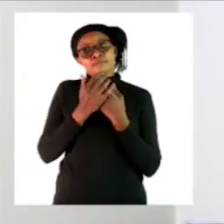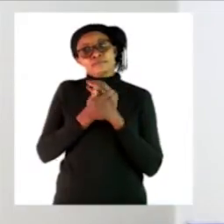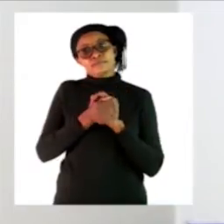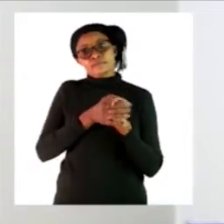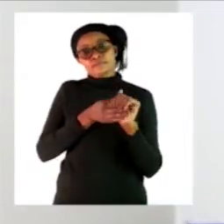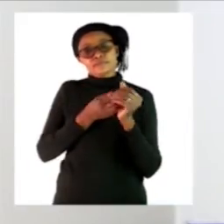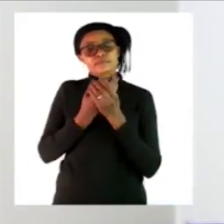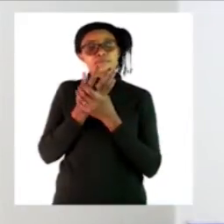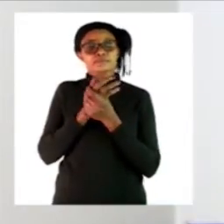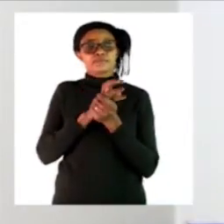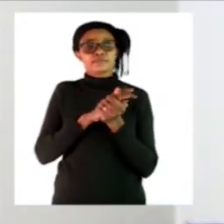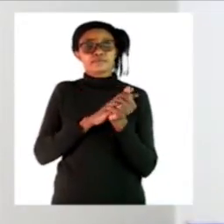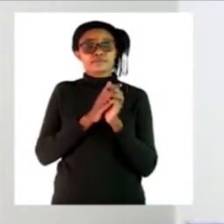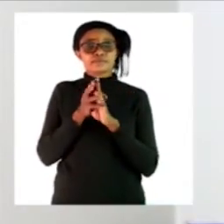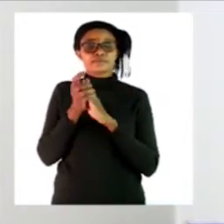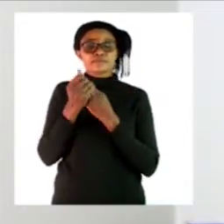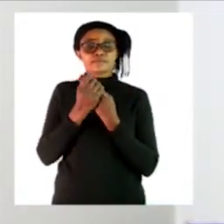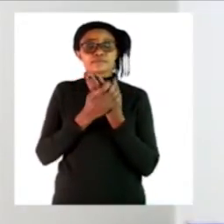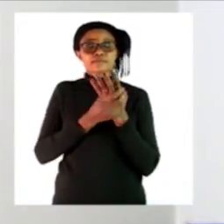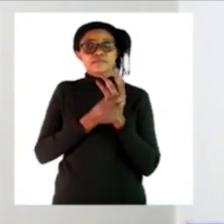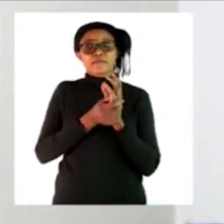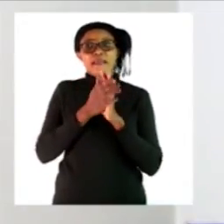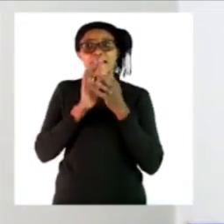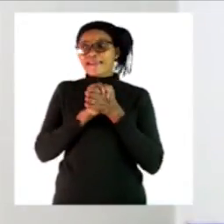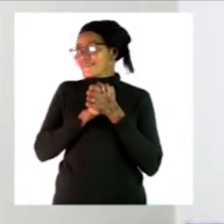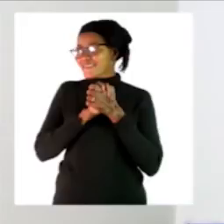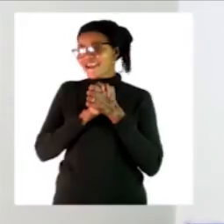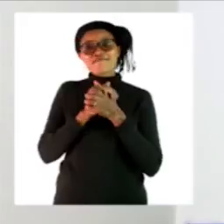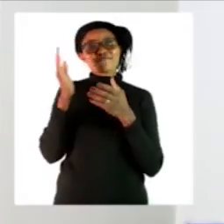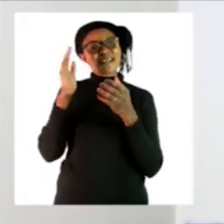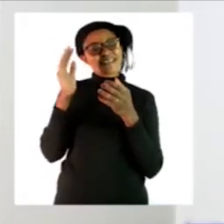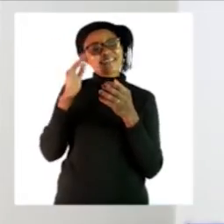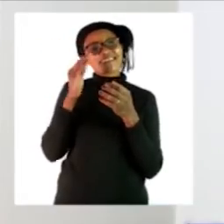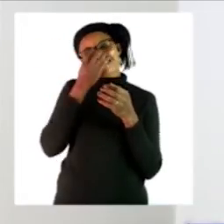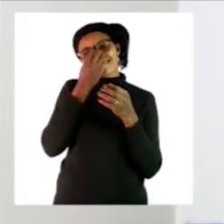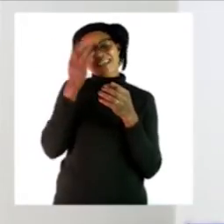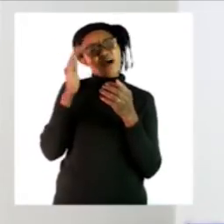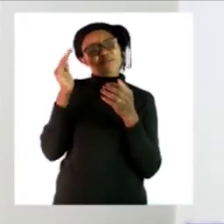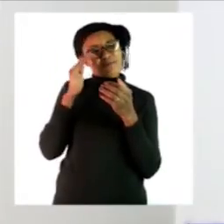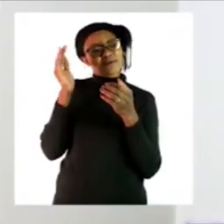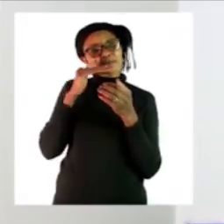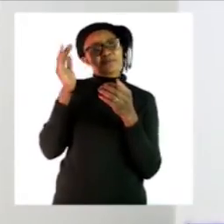and now we call on our friend zashi where are you